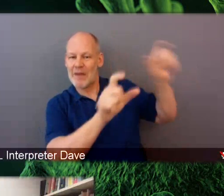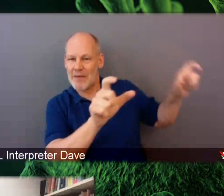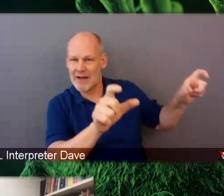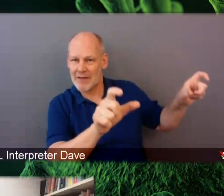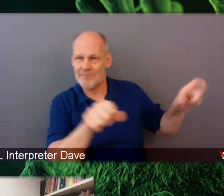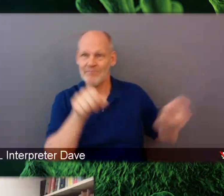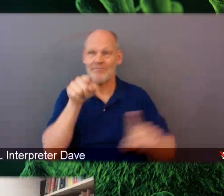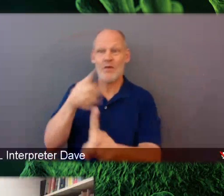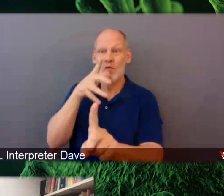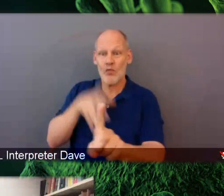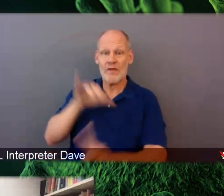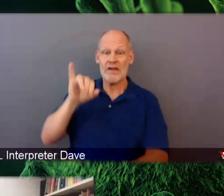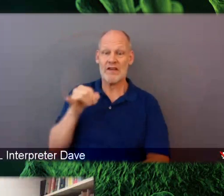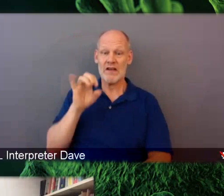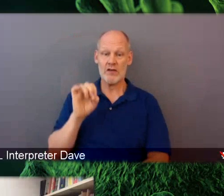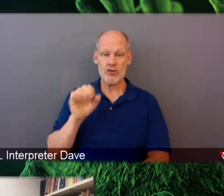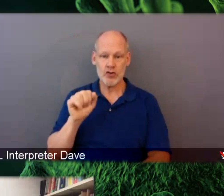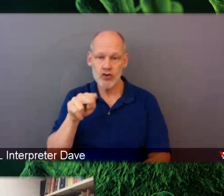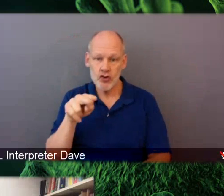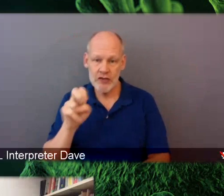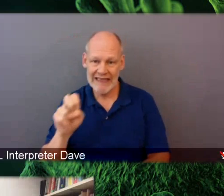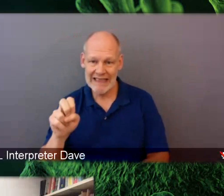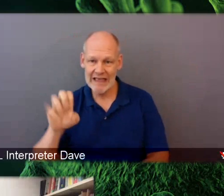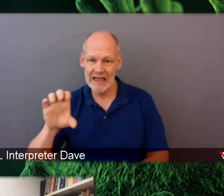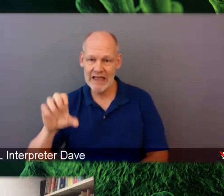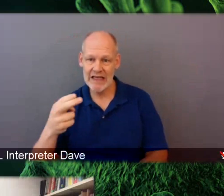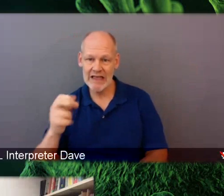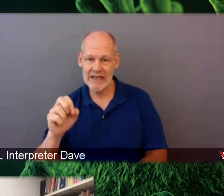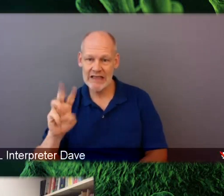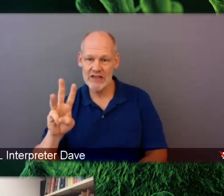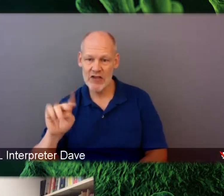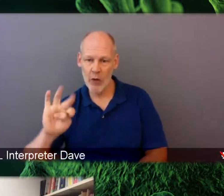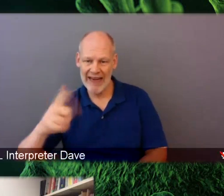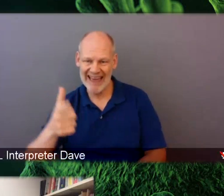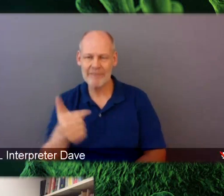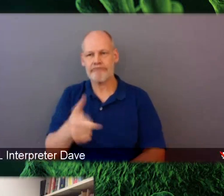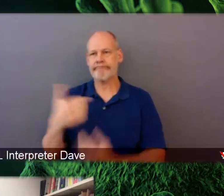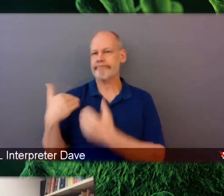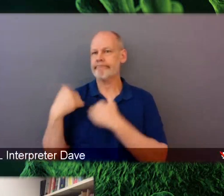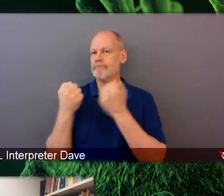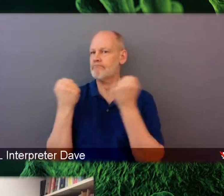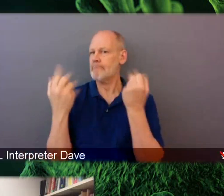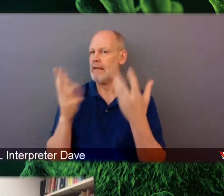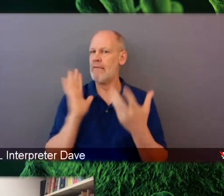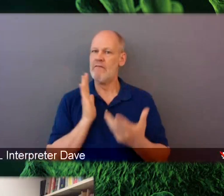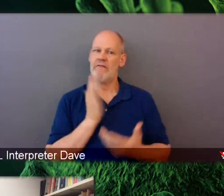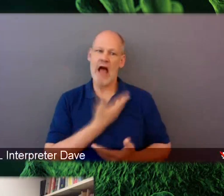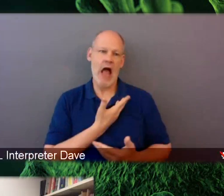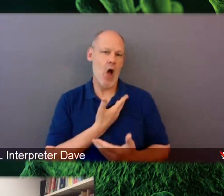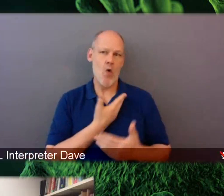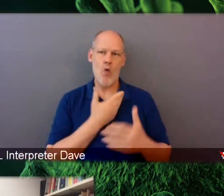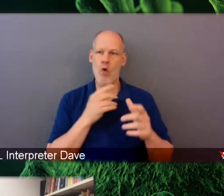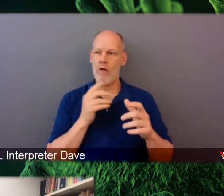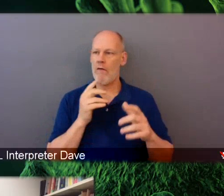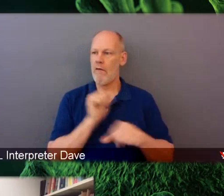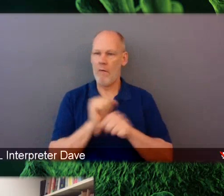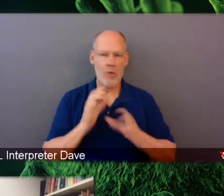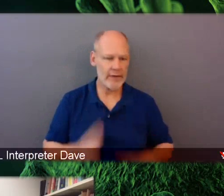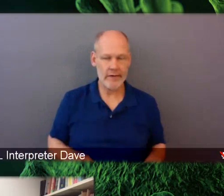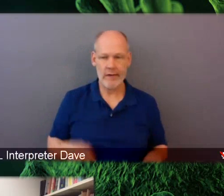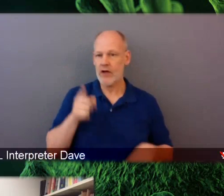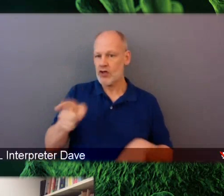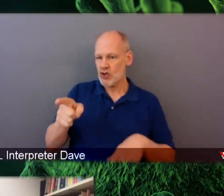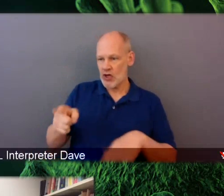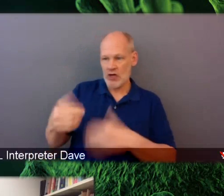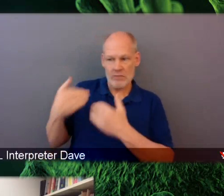responsible for so much of it. She oversees our undergraduate and high school students, and